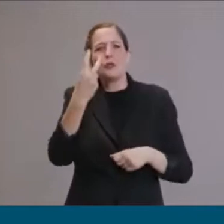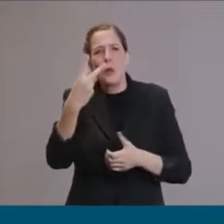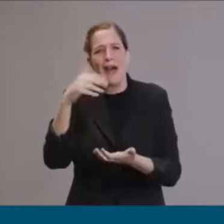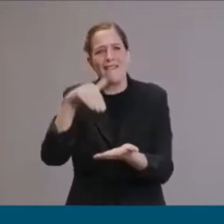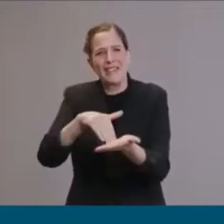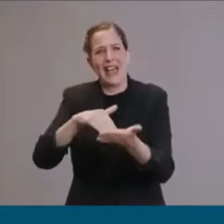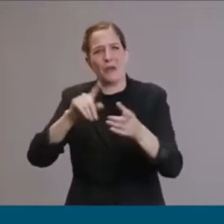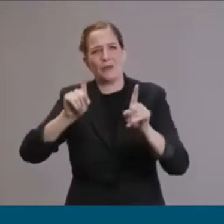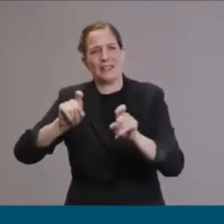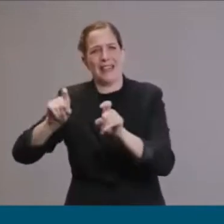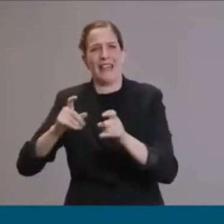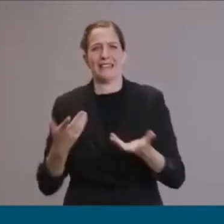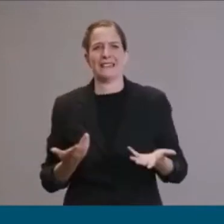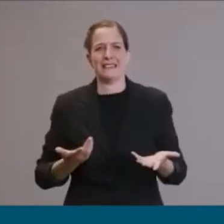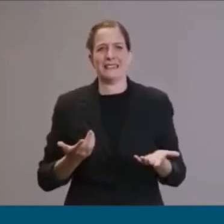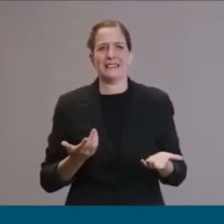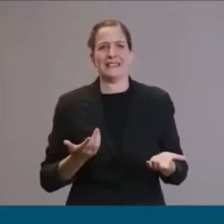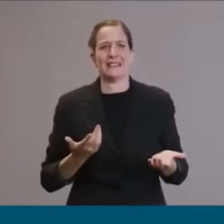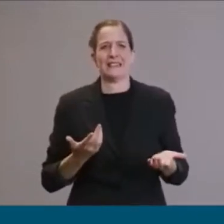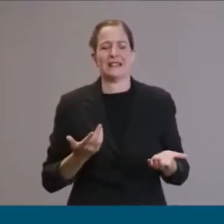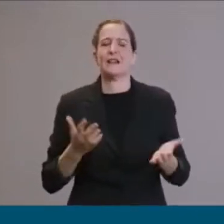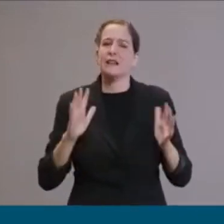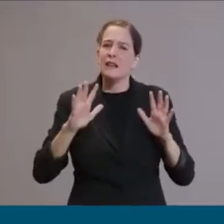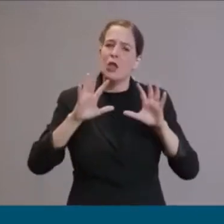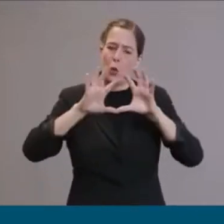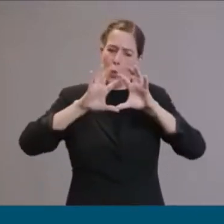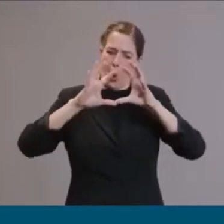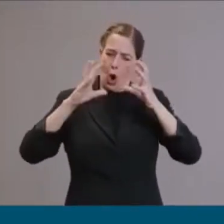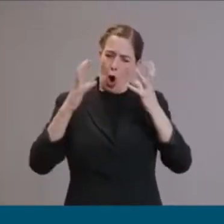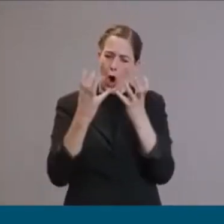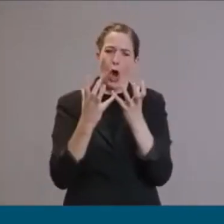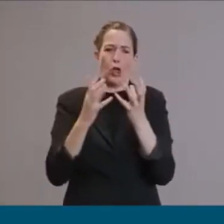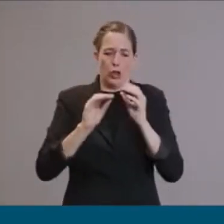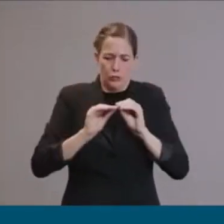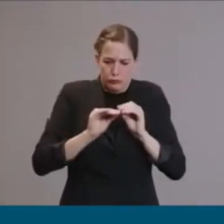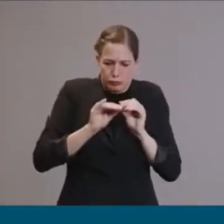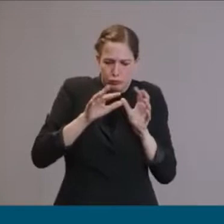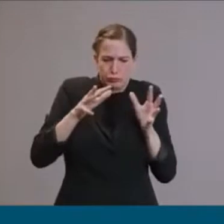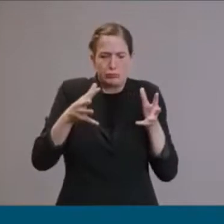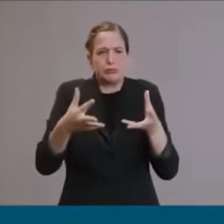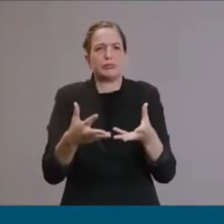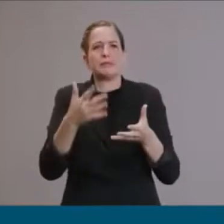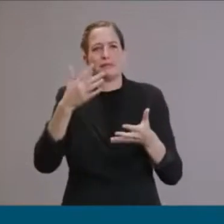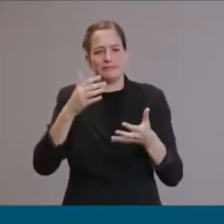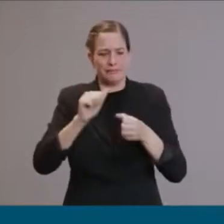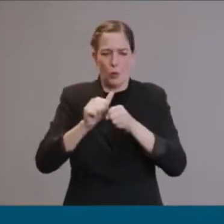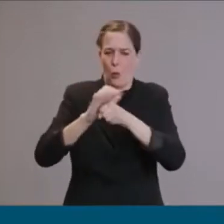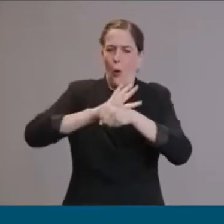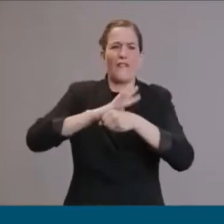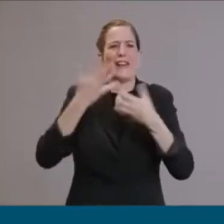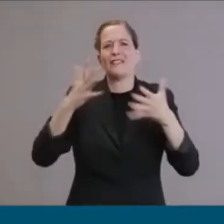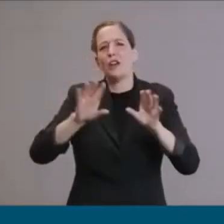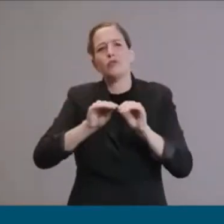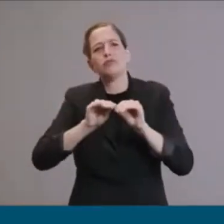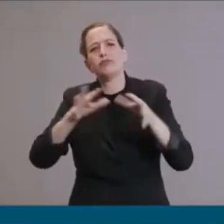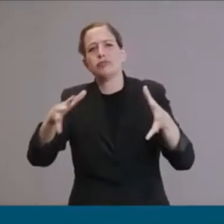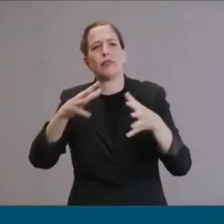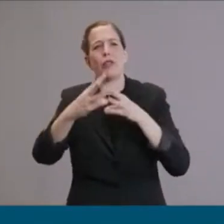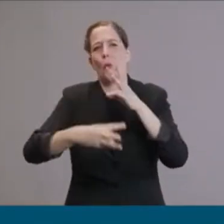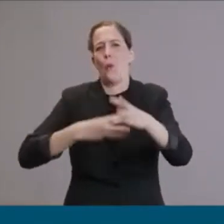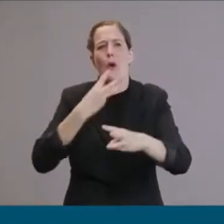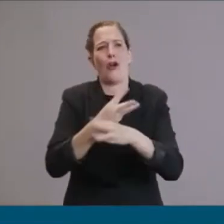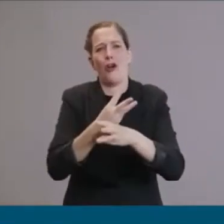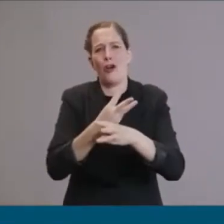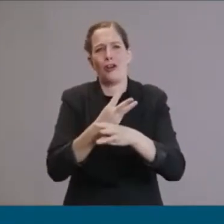So we have a global pandemic and of course it is impacting our nation everywhere including Arizona.